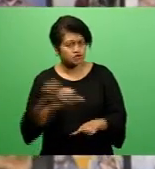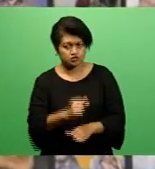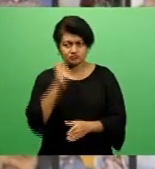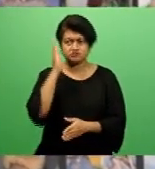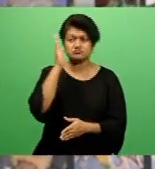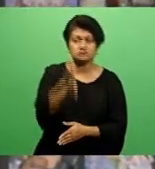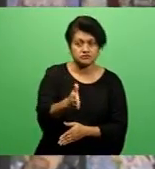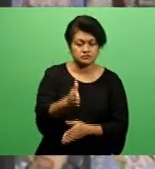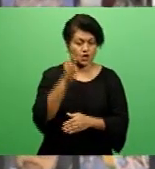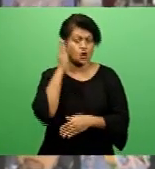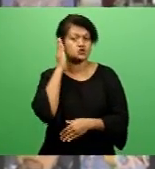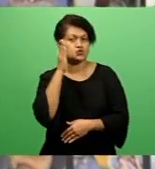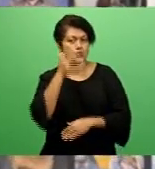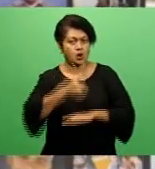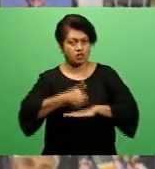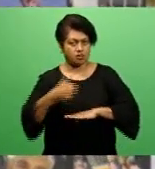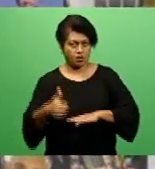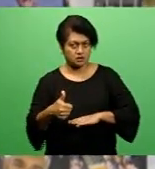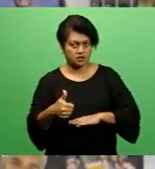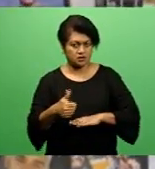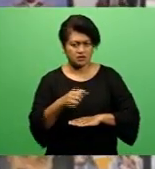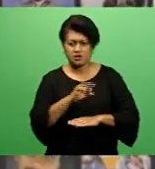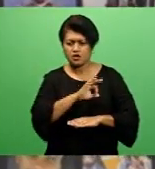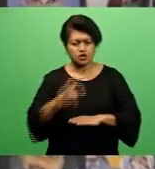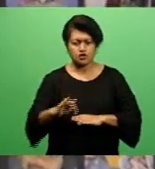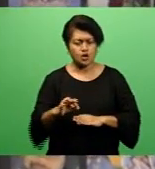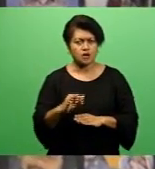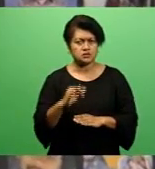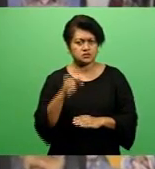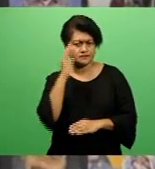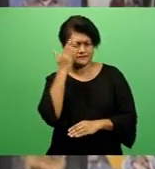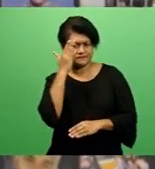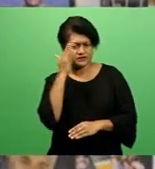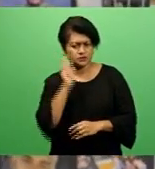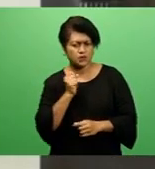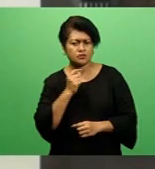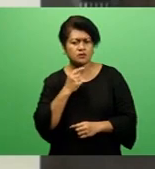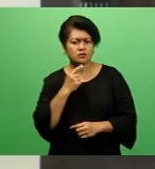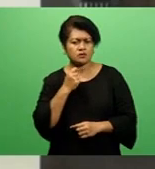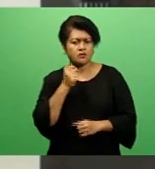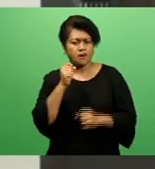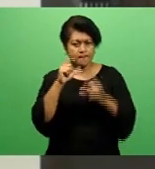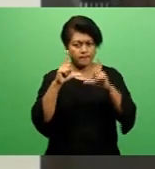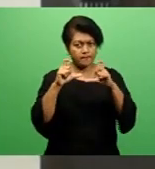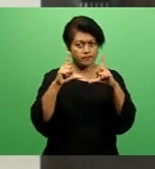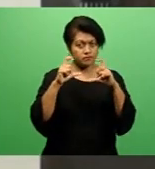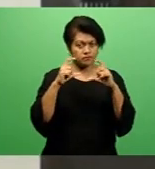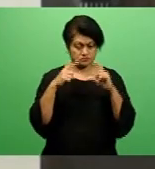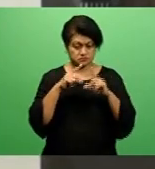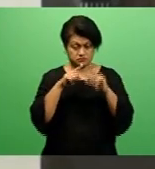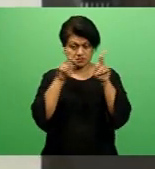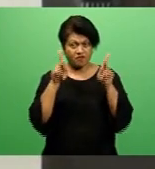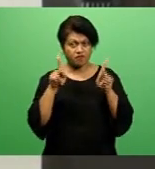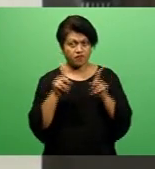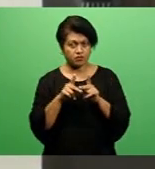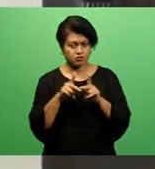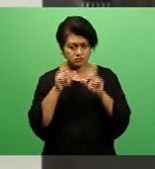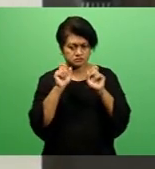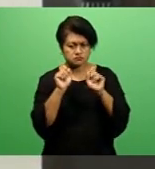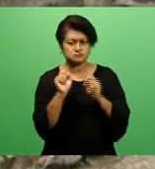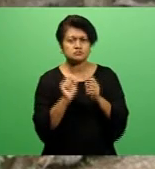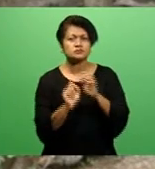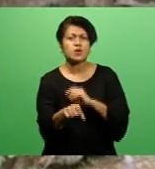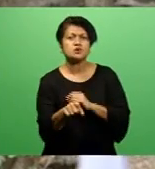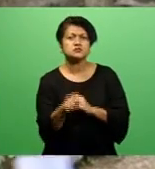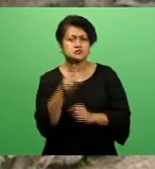incriminating this, you know, this child on the social media. Why would you post his photo, right? That clearly is an interdiction of his right